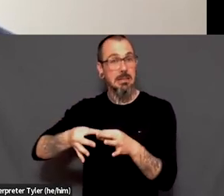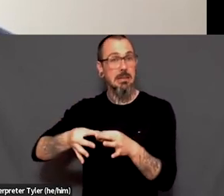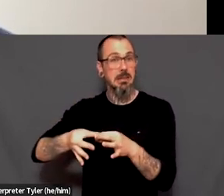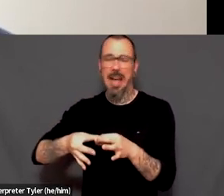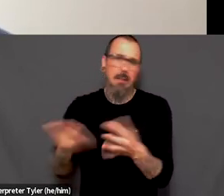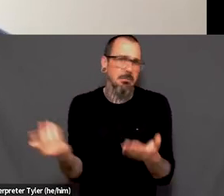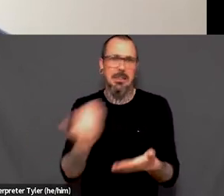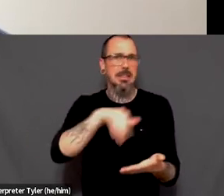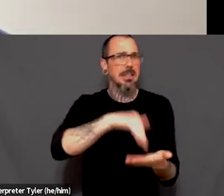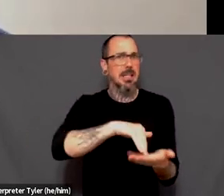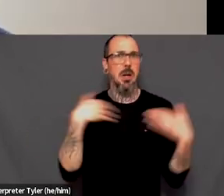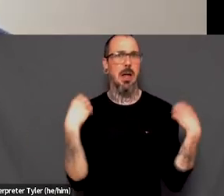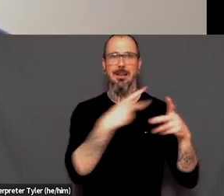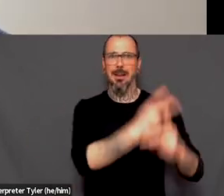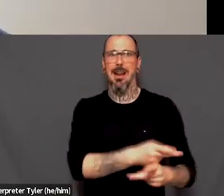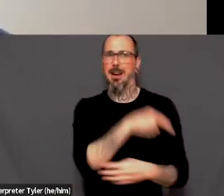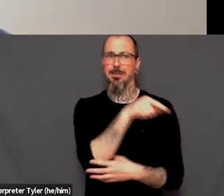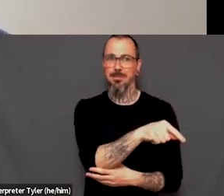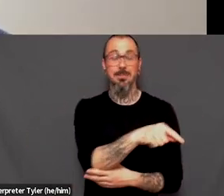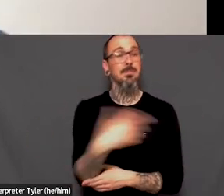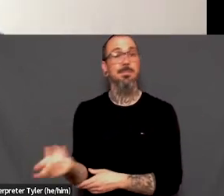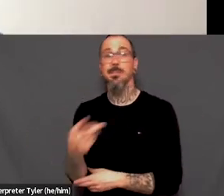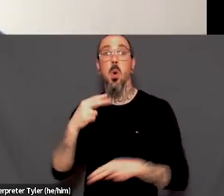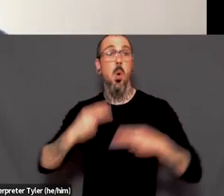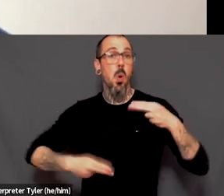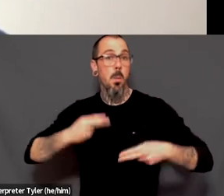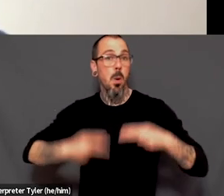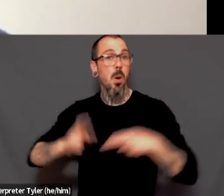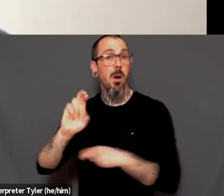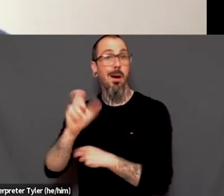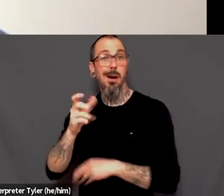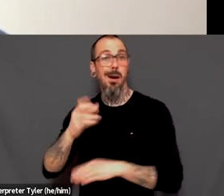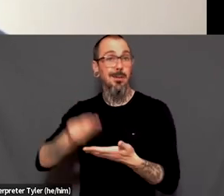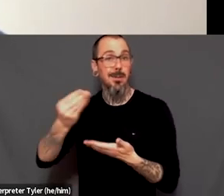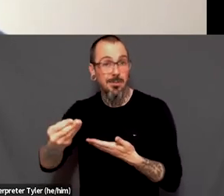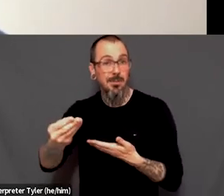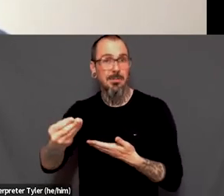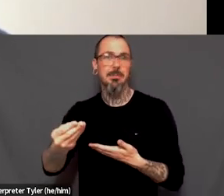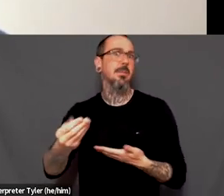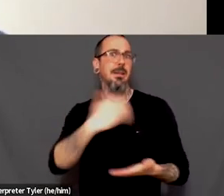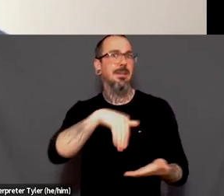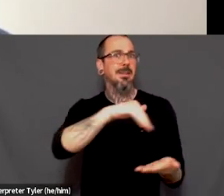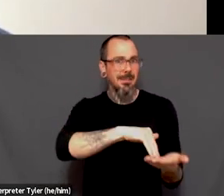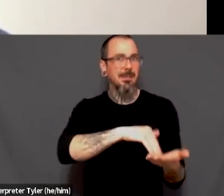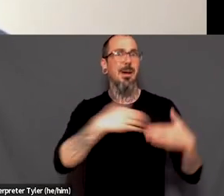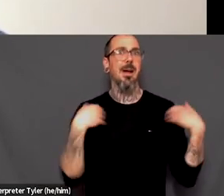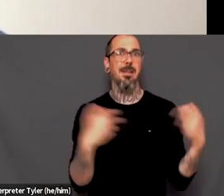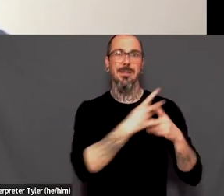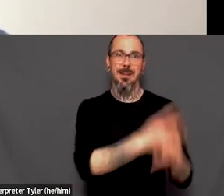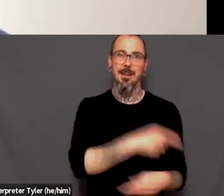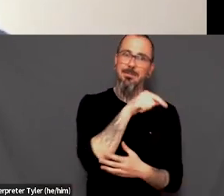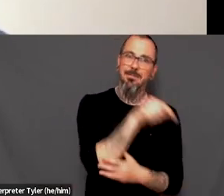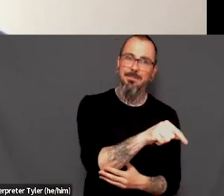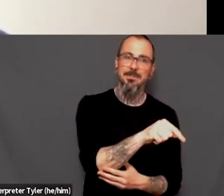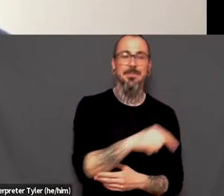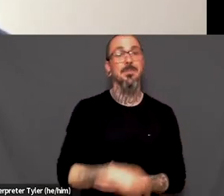routine primary healthcare. Uh, physicians do it all day long. They may not always do it for trans people, but they do it all day long and they can